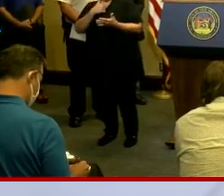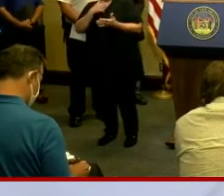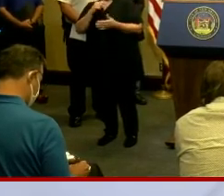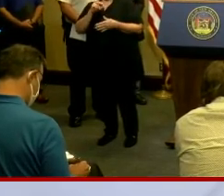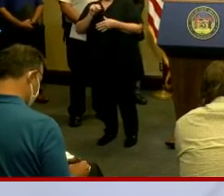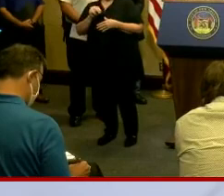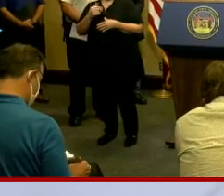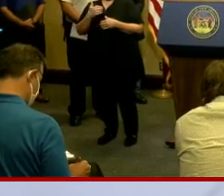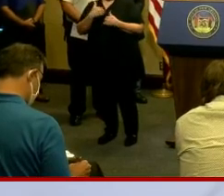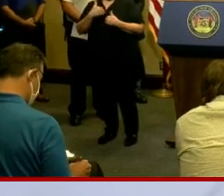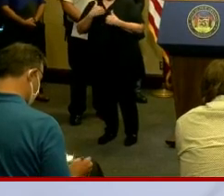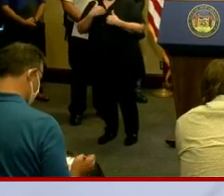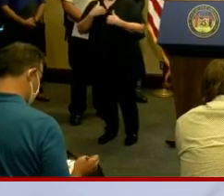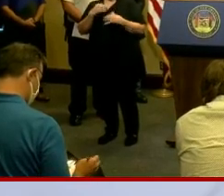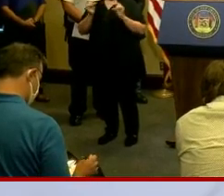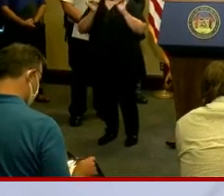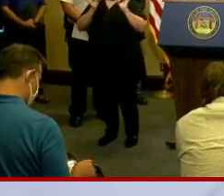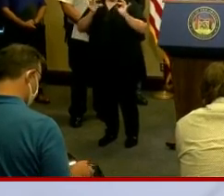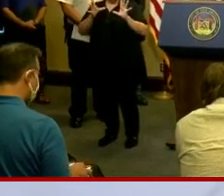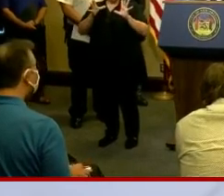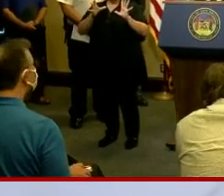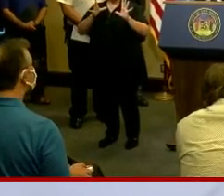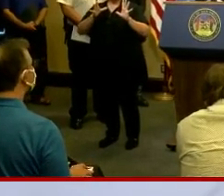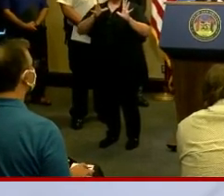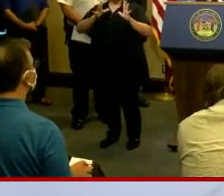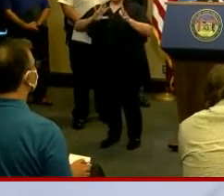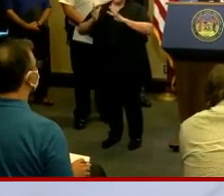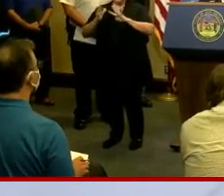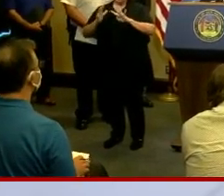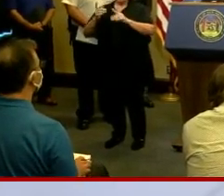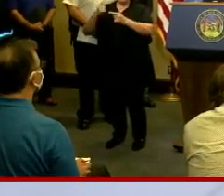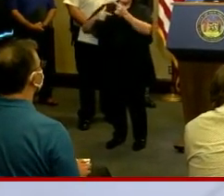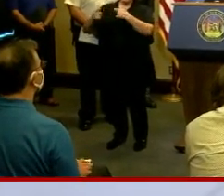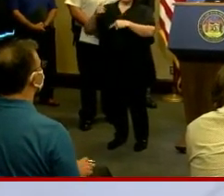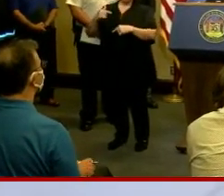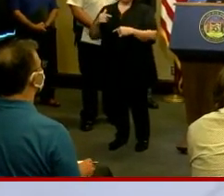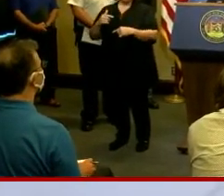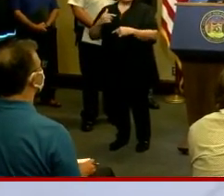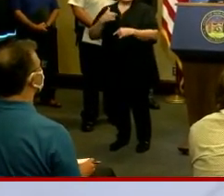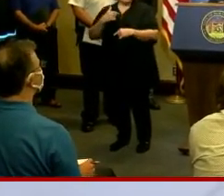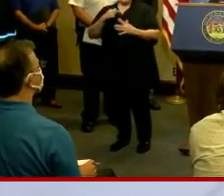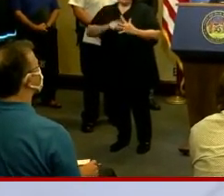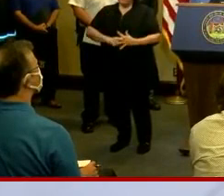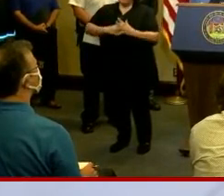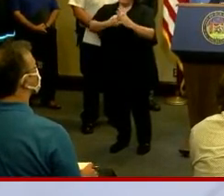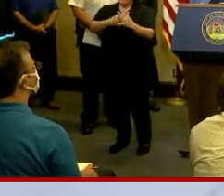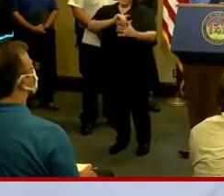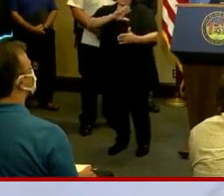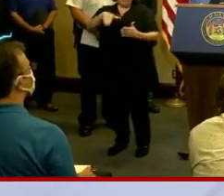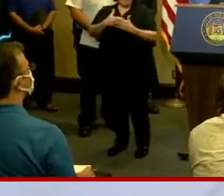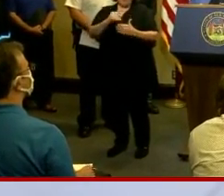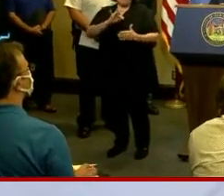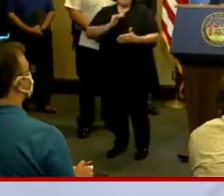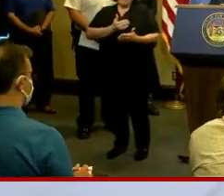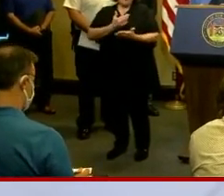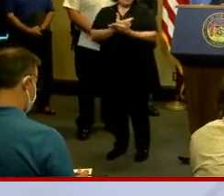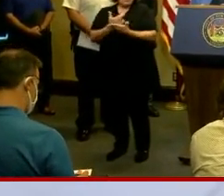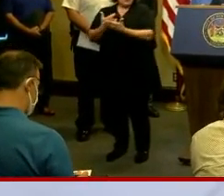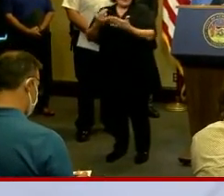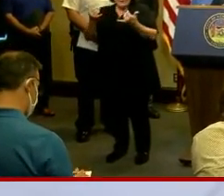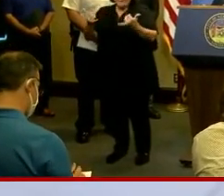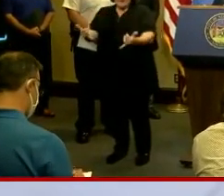a major storm heading our way. We are activating every single resource at our disposal